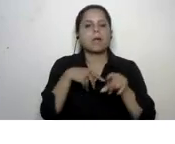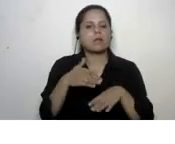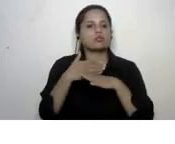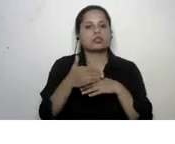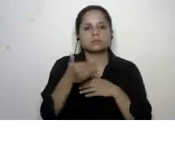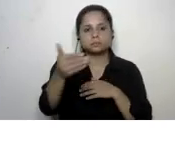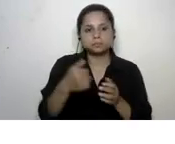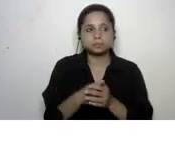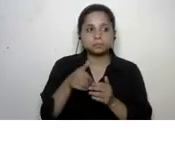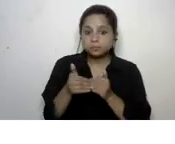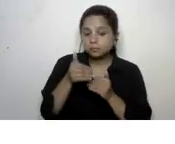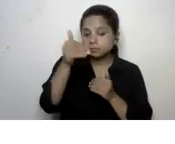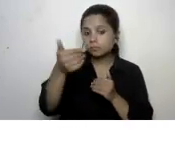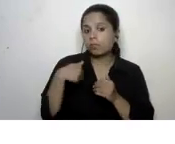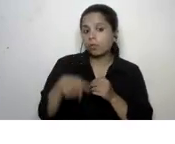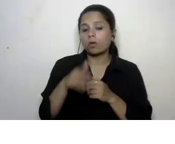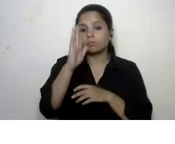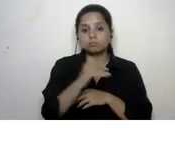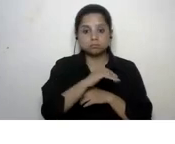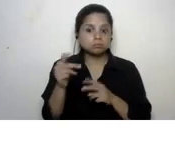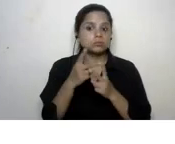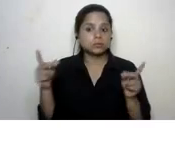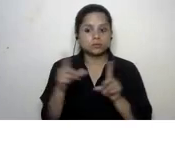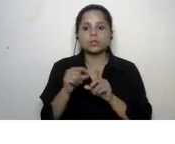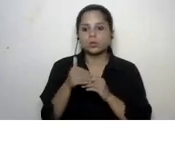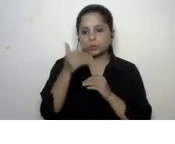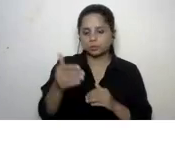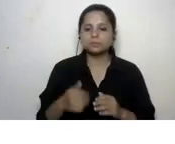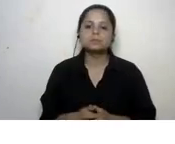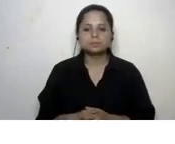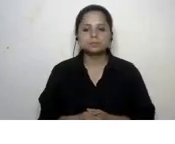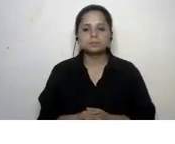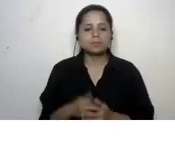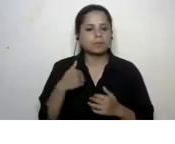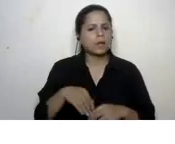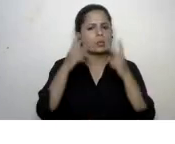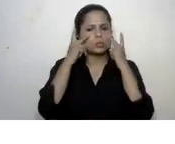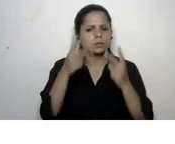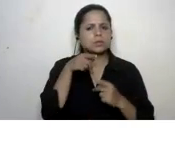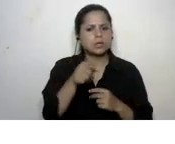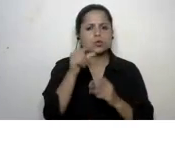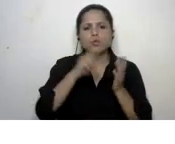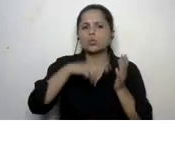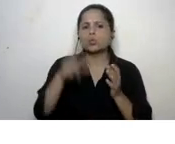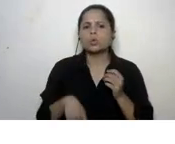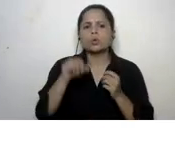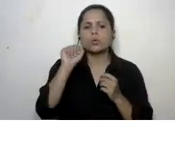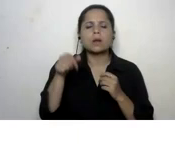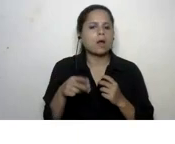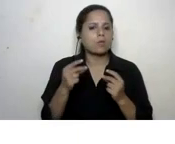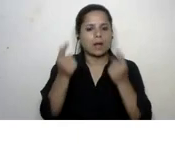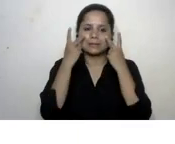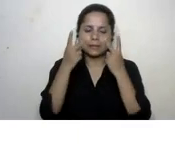and going forward in our webinars as well so let's look at what is the united nations very quickly